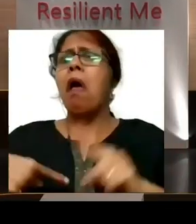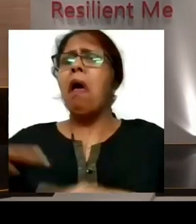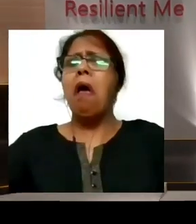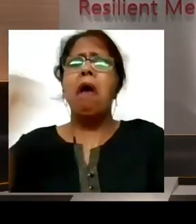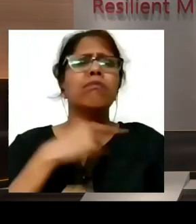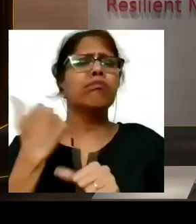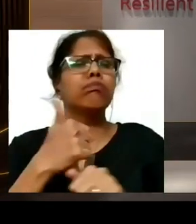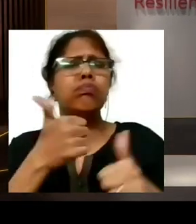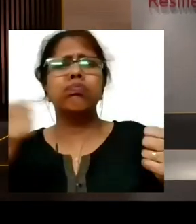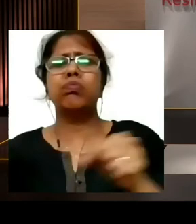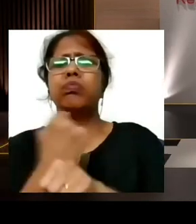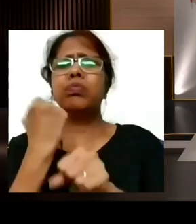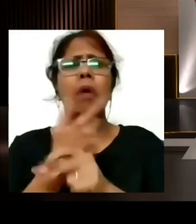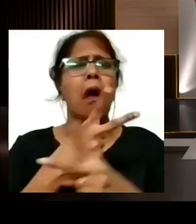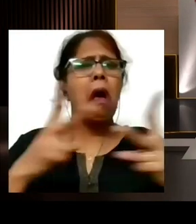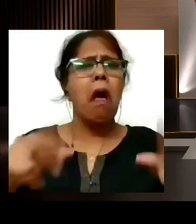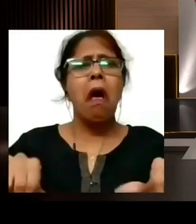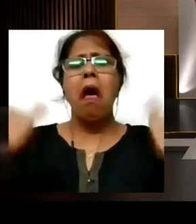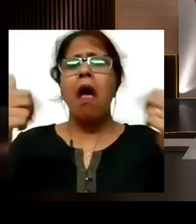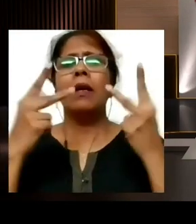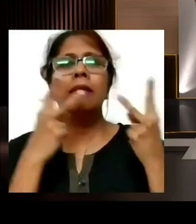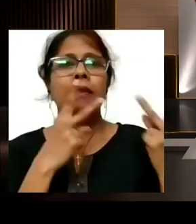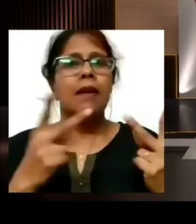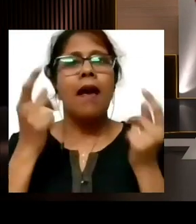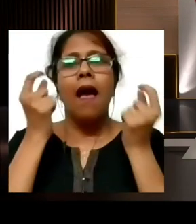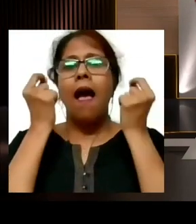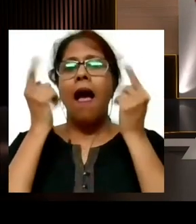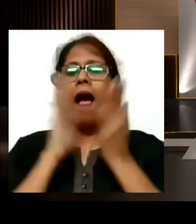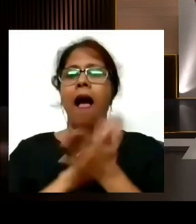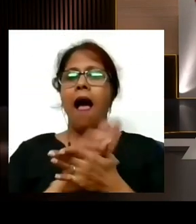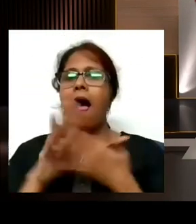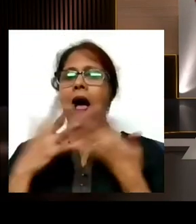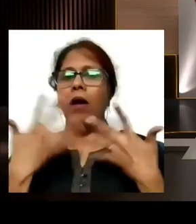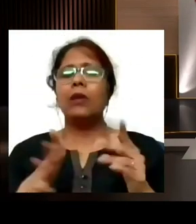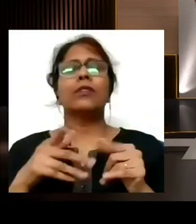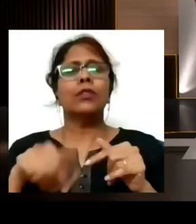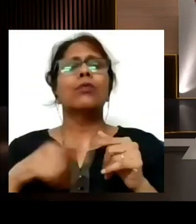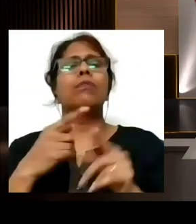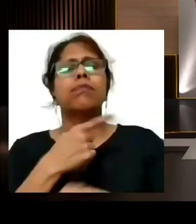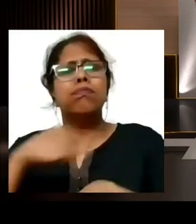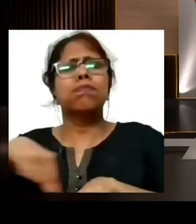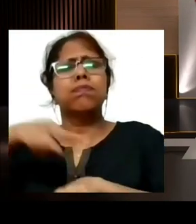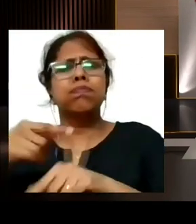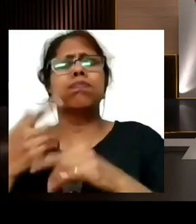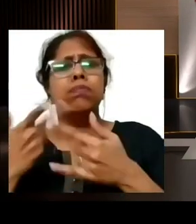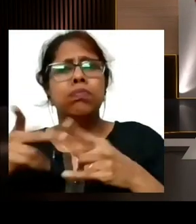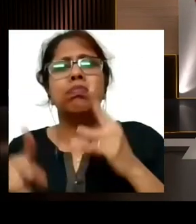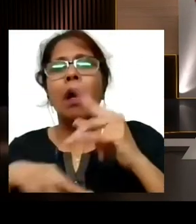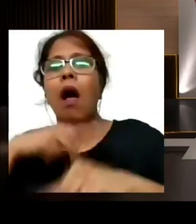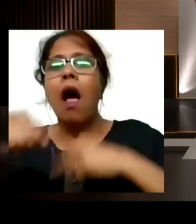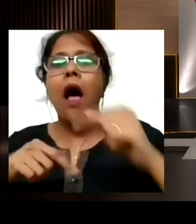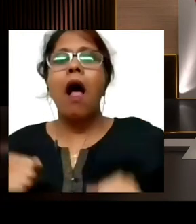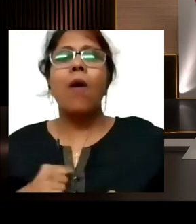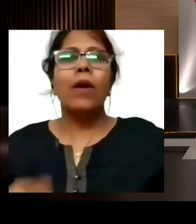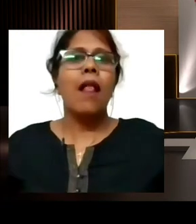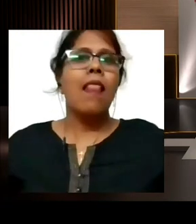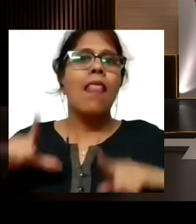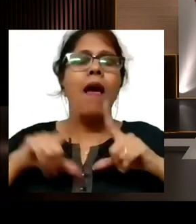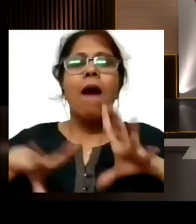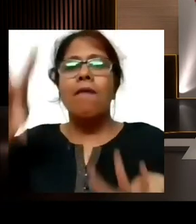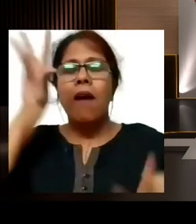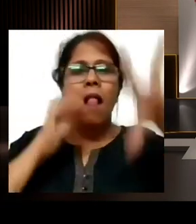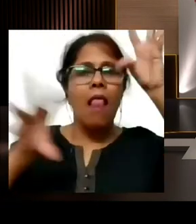confident after each hour of play, which translated into the above. And this is because of the sport.